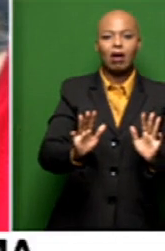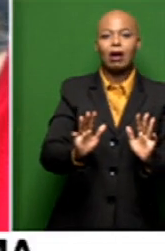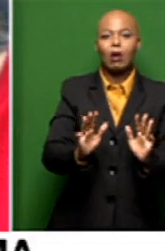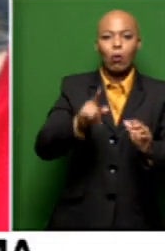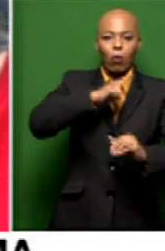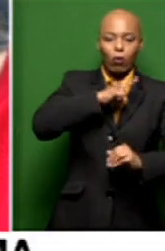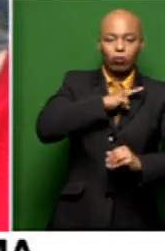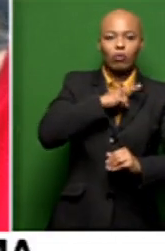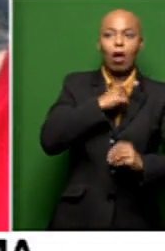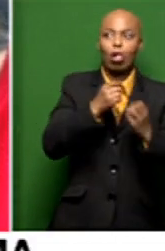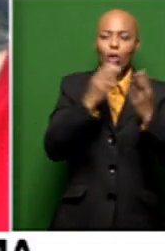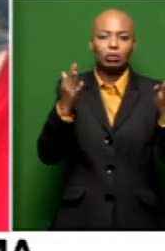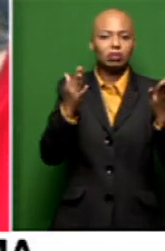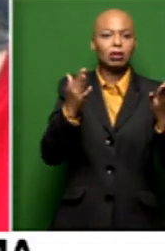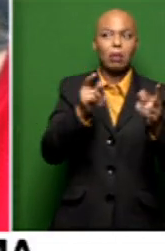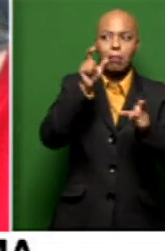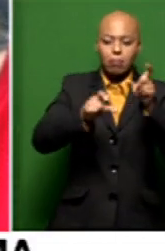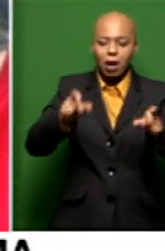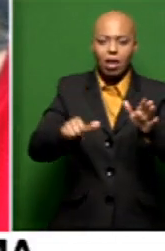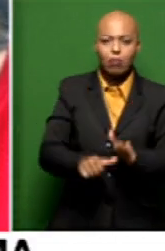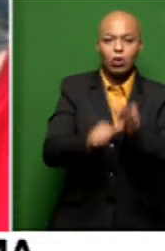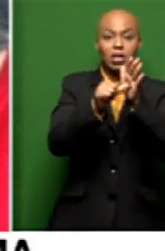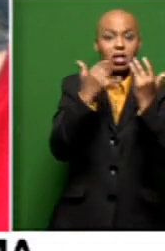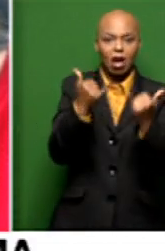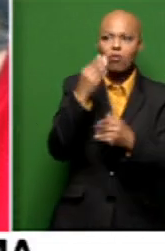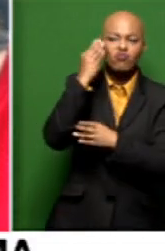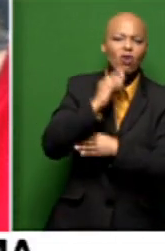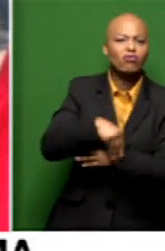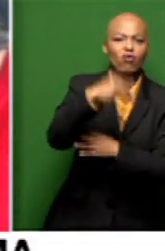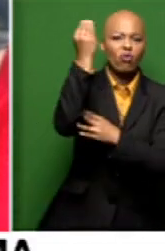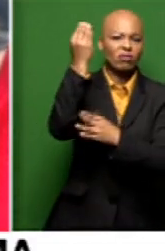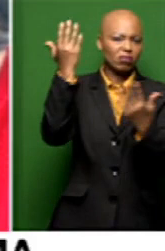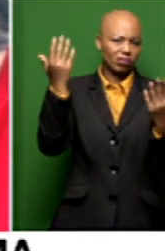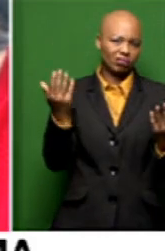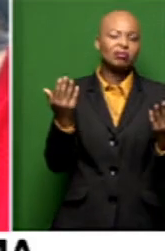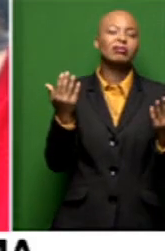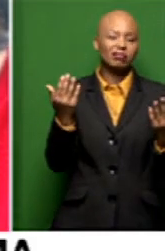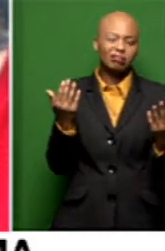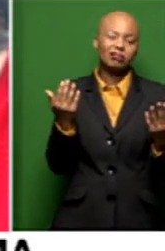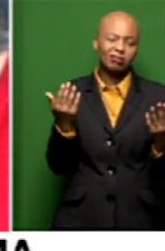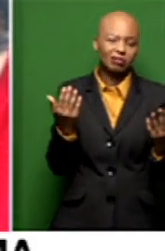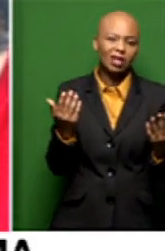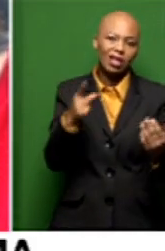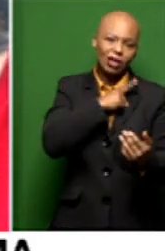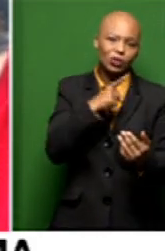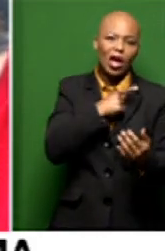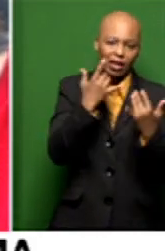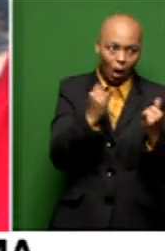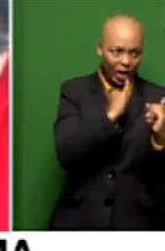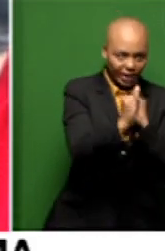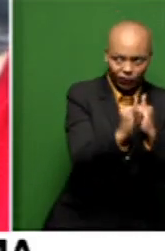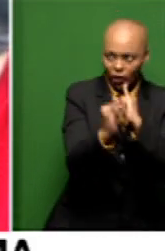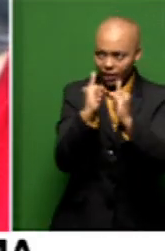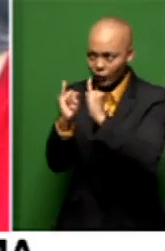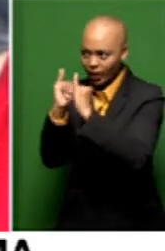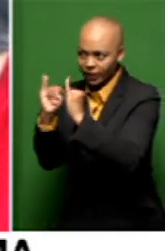the important people are a bit older. And, yeah, we want to interview them before